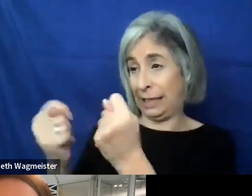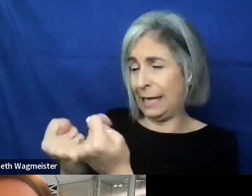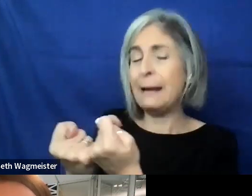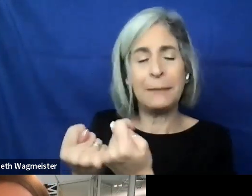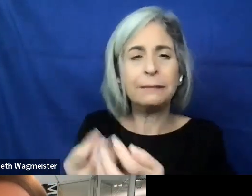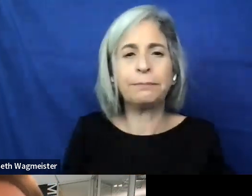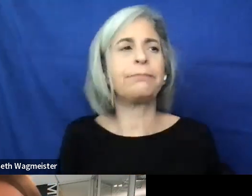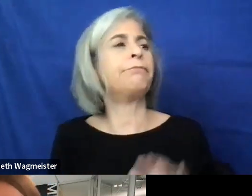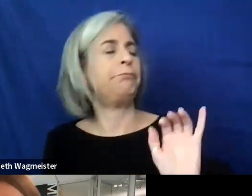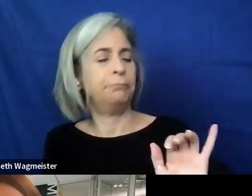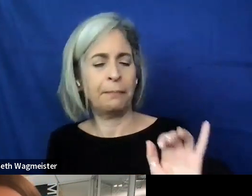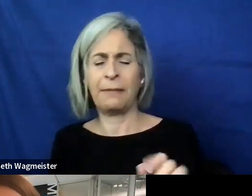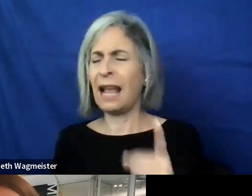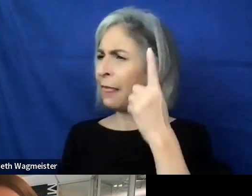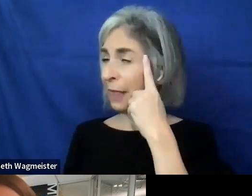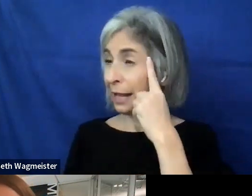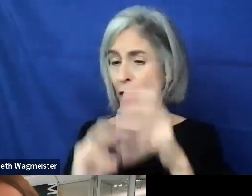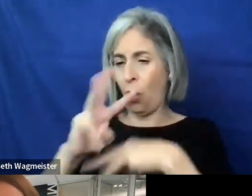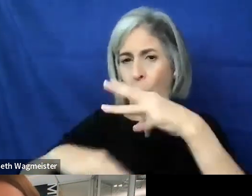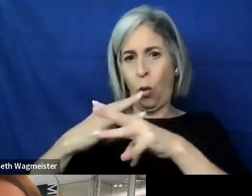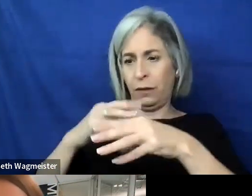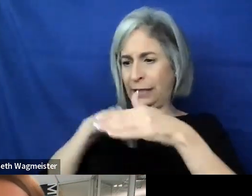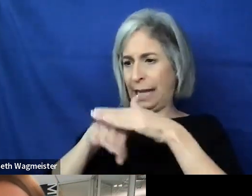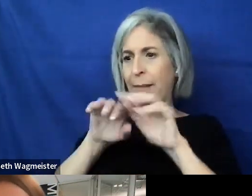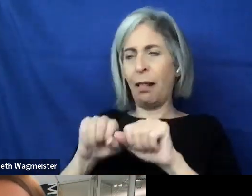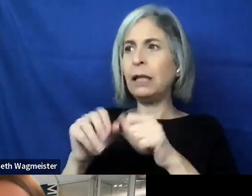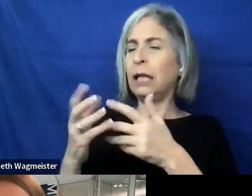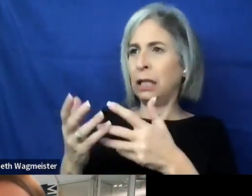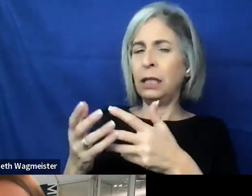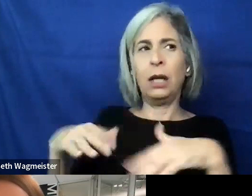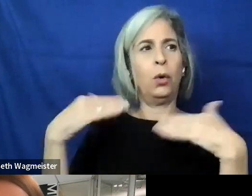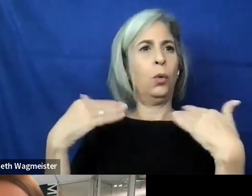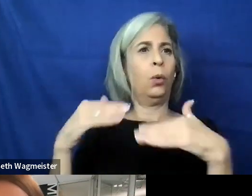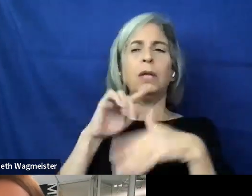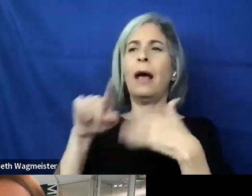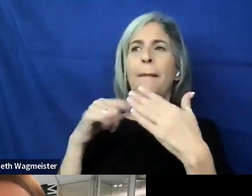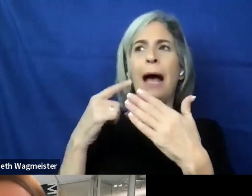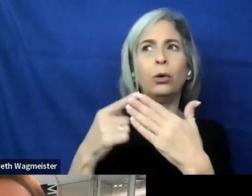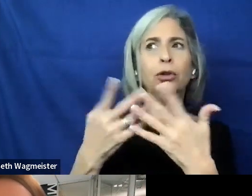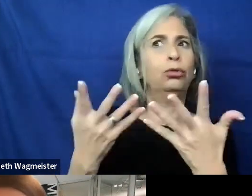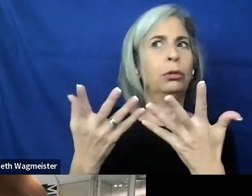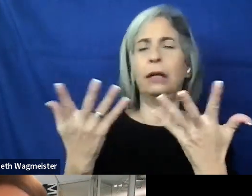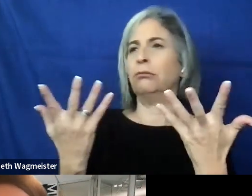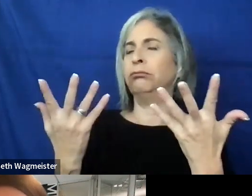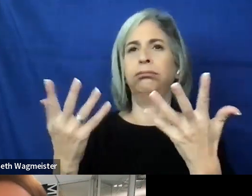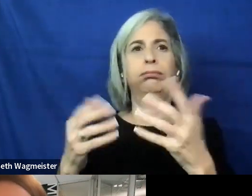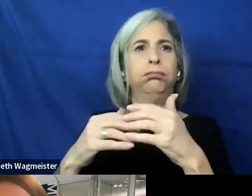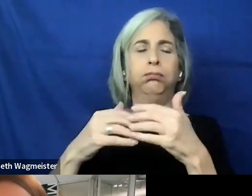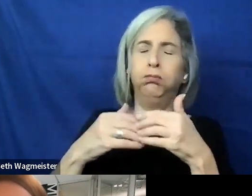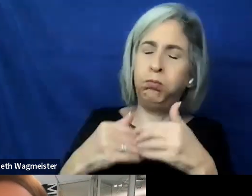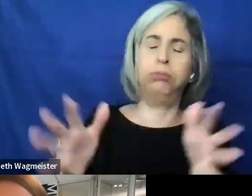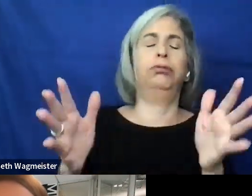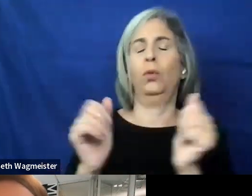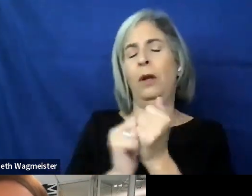And I think, I think the world of web accessibility is just about to burgeon onto the scene in